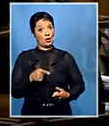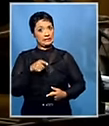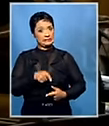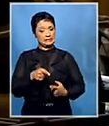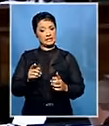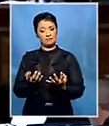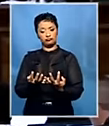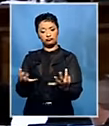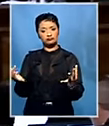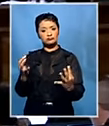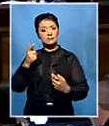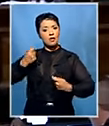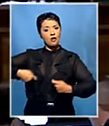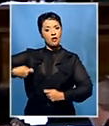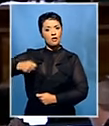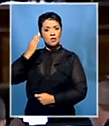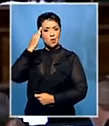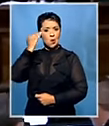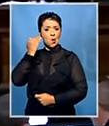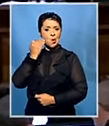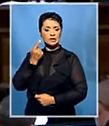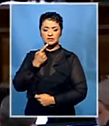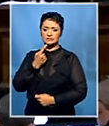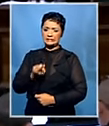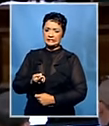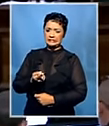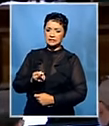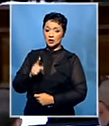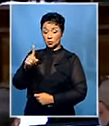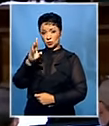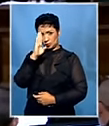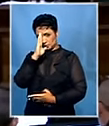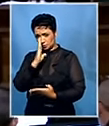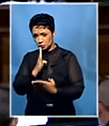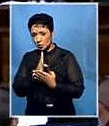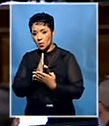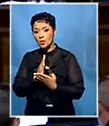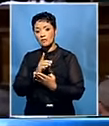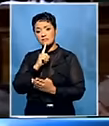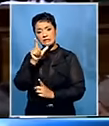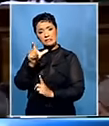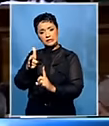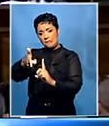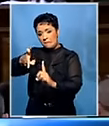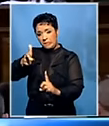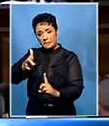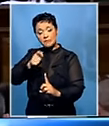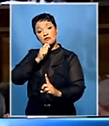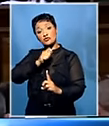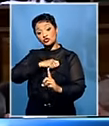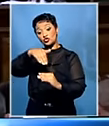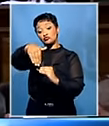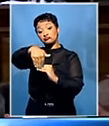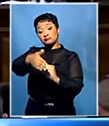convincing the full bench. Did he honestly and genuinely have believed that he was entitled to shoot that noise? To kill